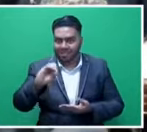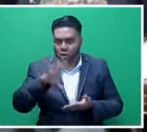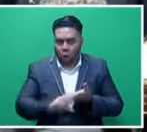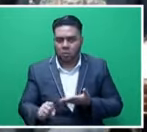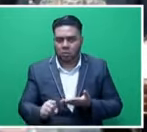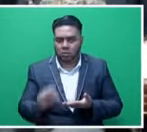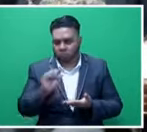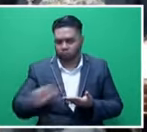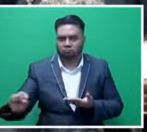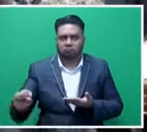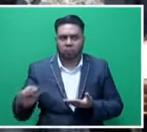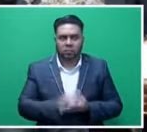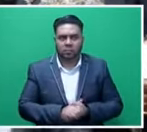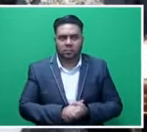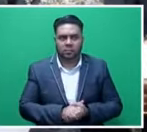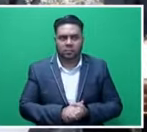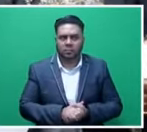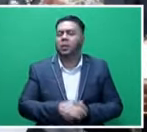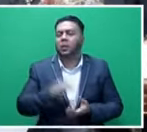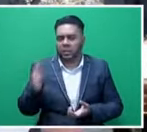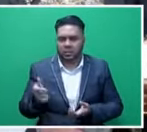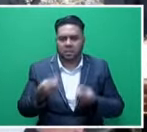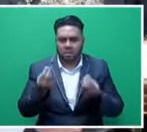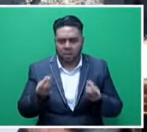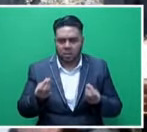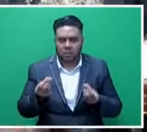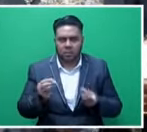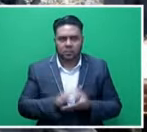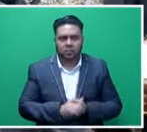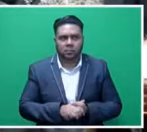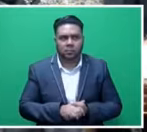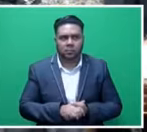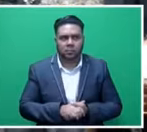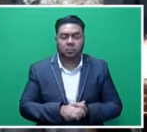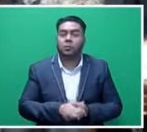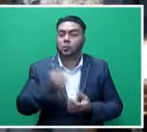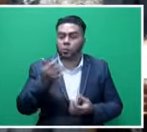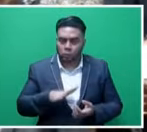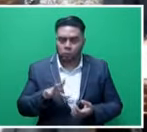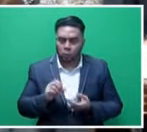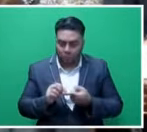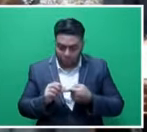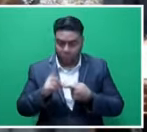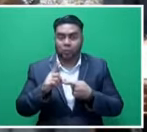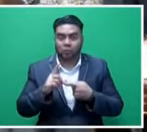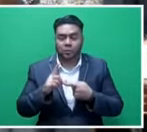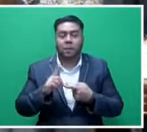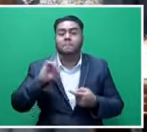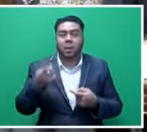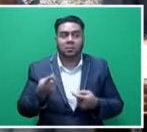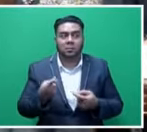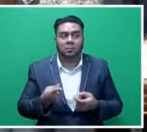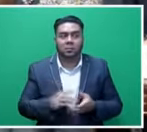$90. It's a modest sum. It is a modest sum. And we would like to, of course, increase it. But the fact